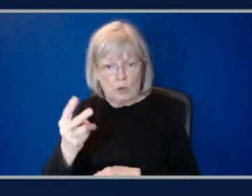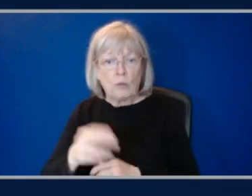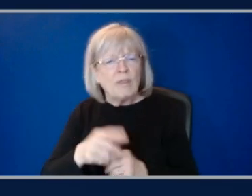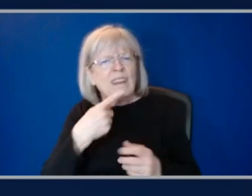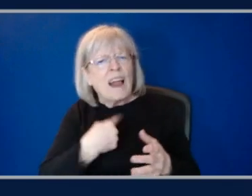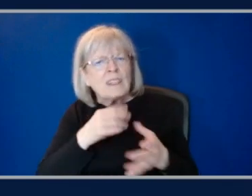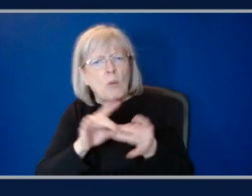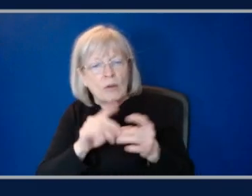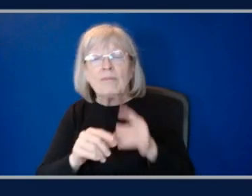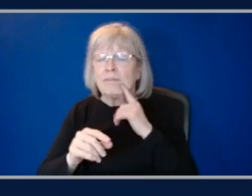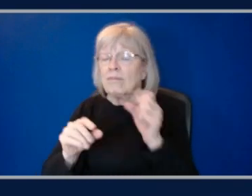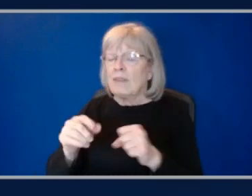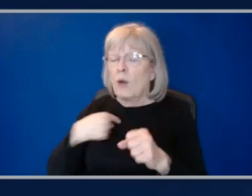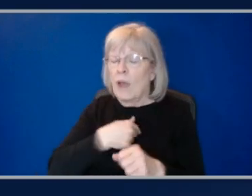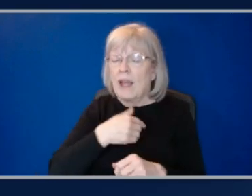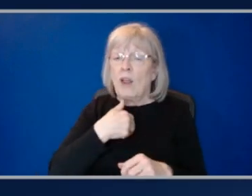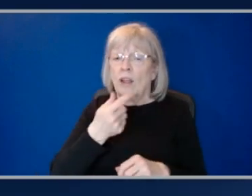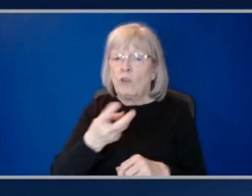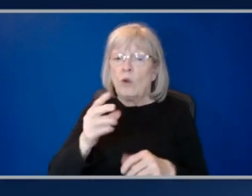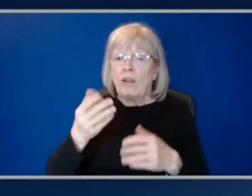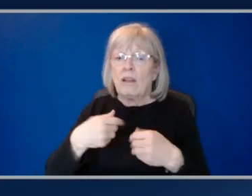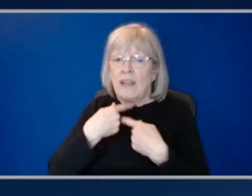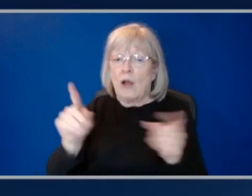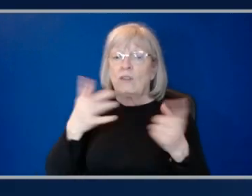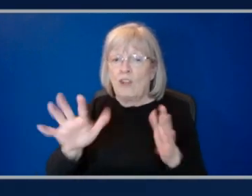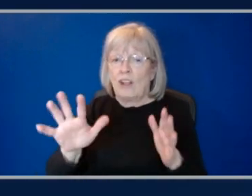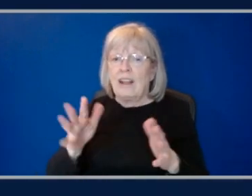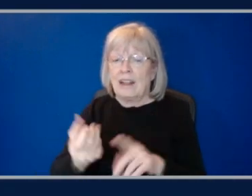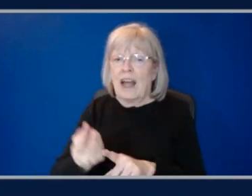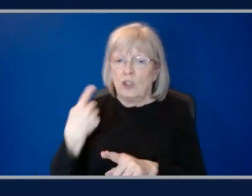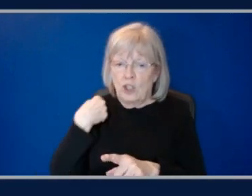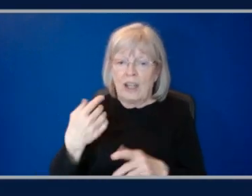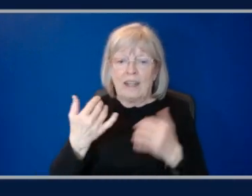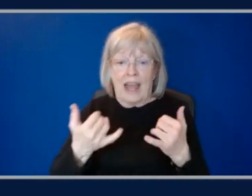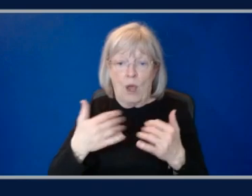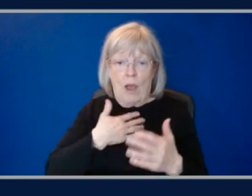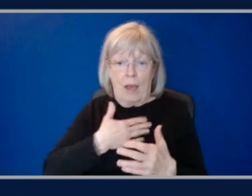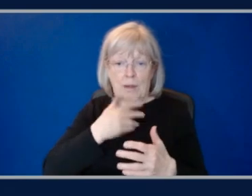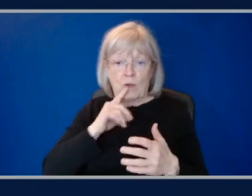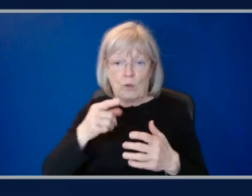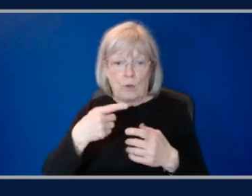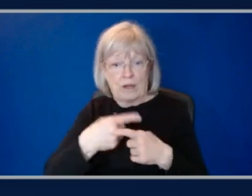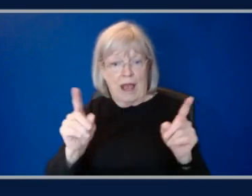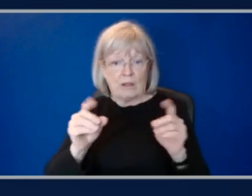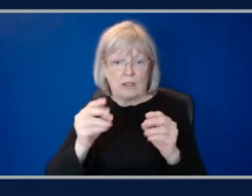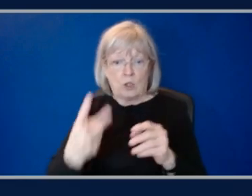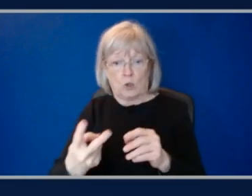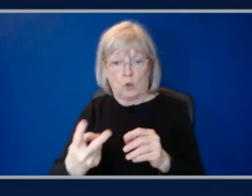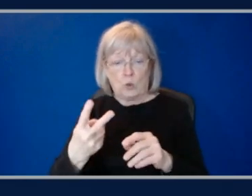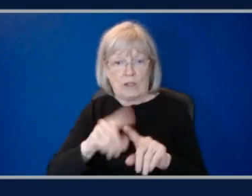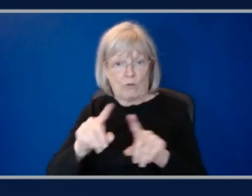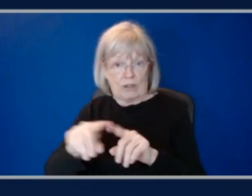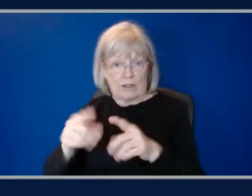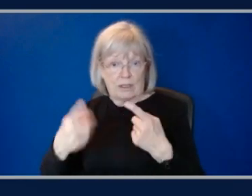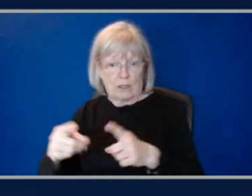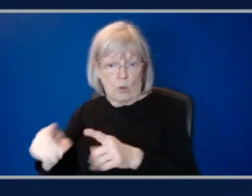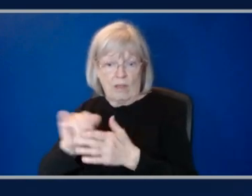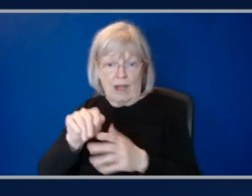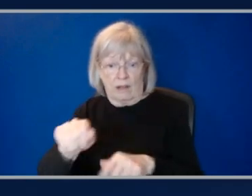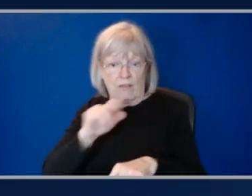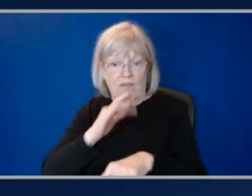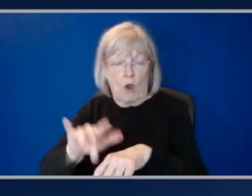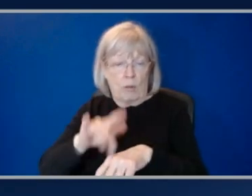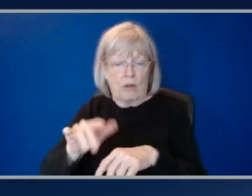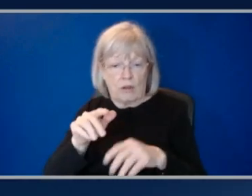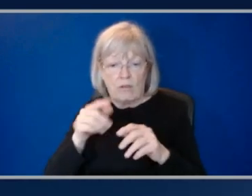-announced Trainium 2 last year, and this year we were happy to announce Tier 2 instances that are now generally available via capacity block. So